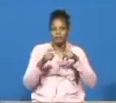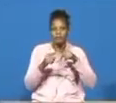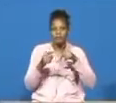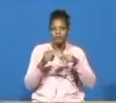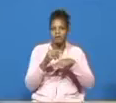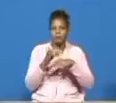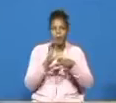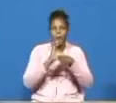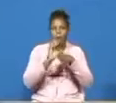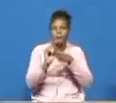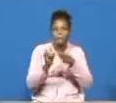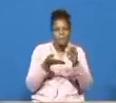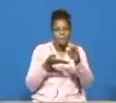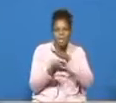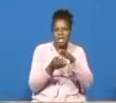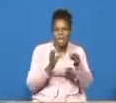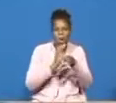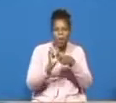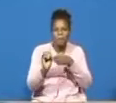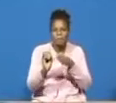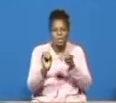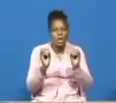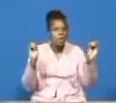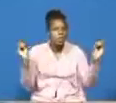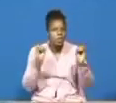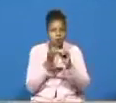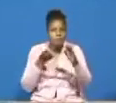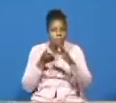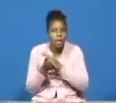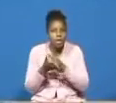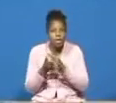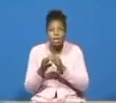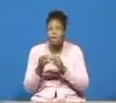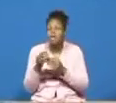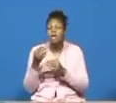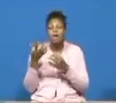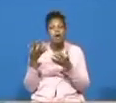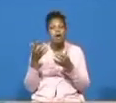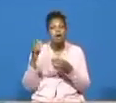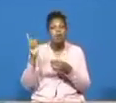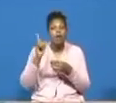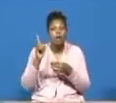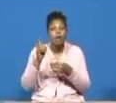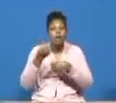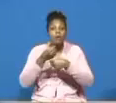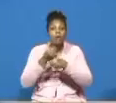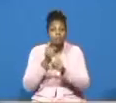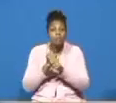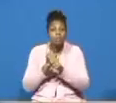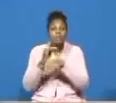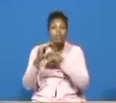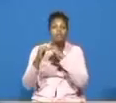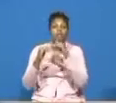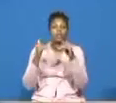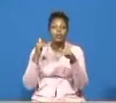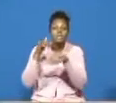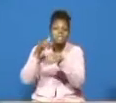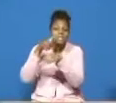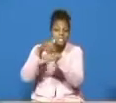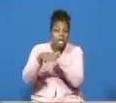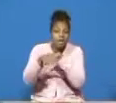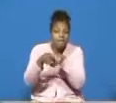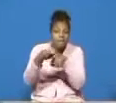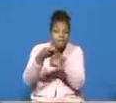salmon bakery or any of these bakeries it was prepared in glory it was sent down from